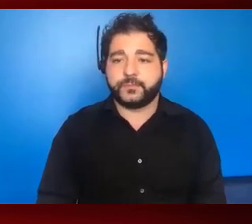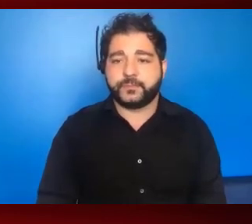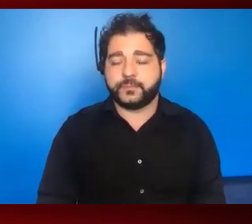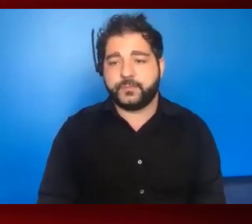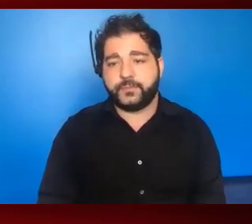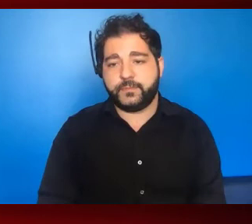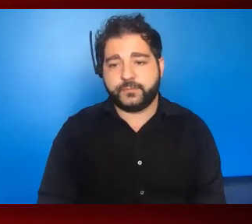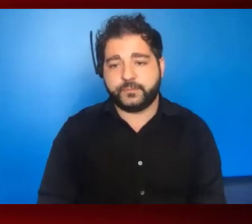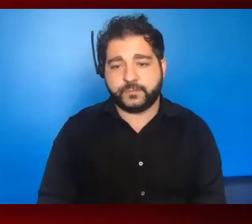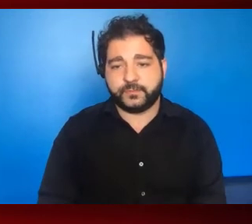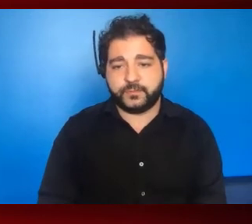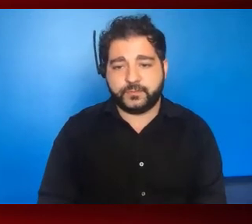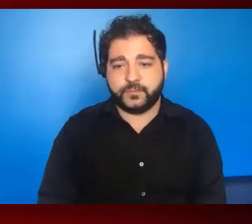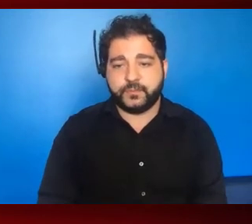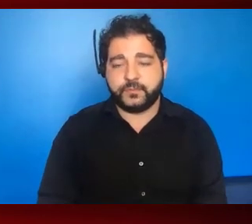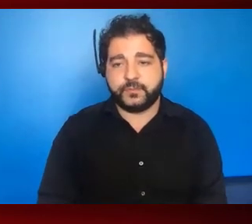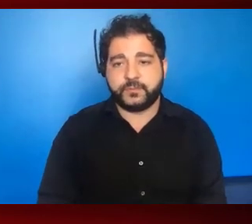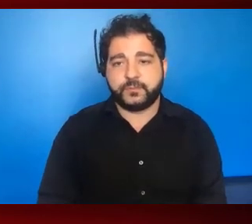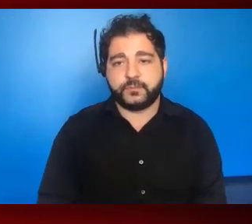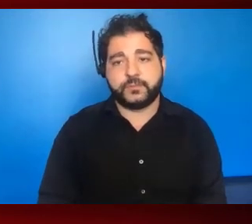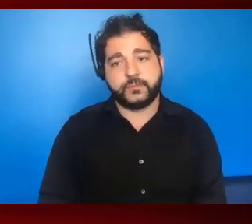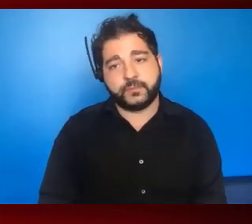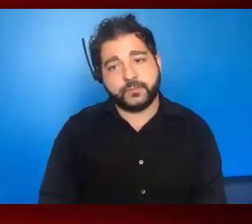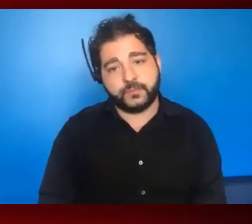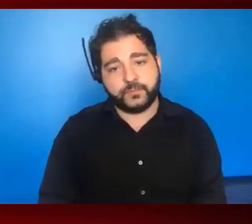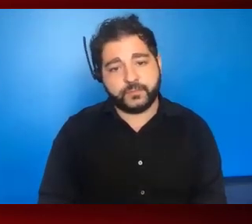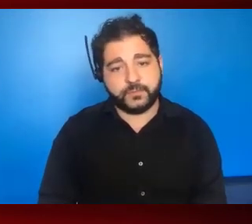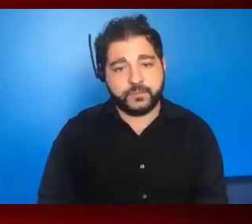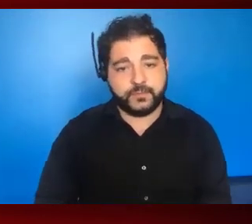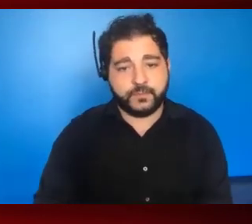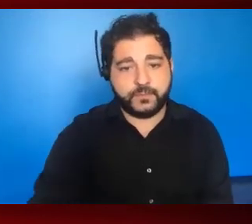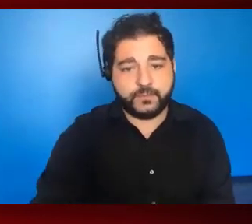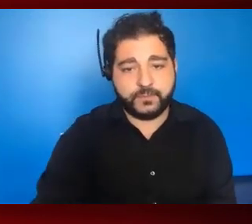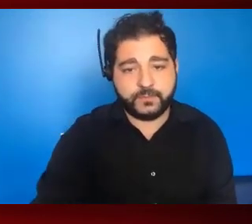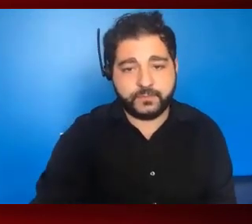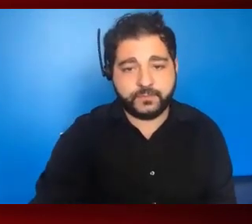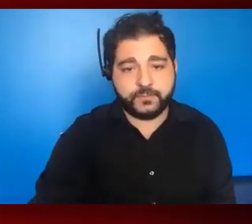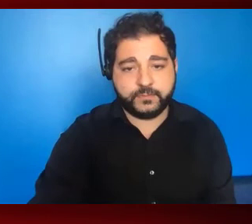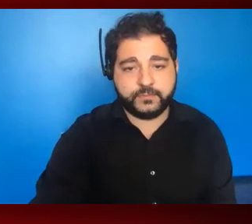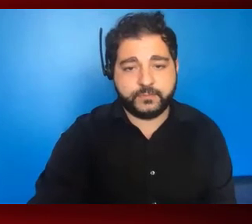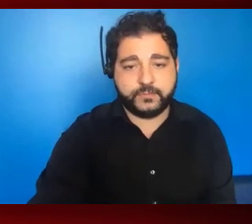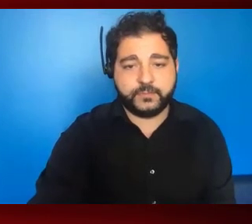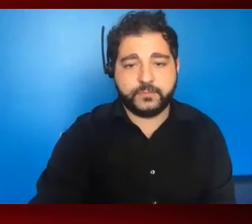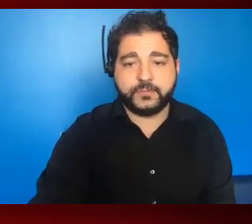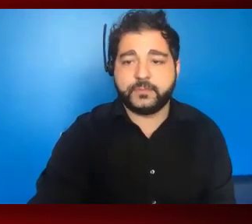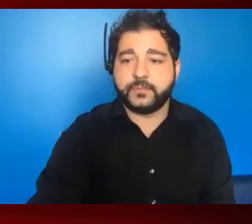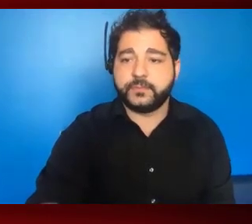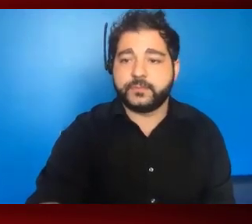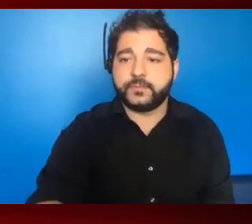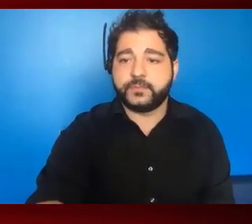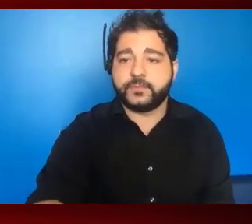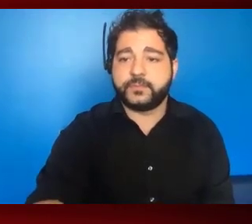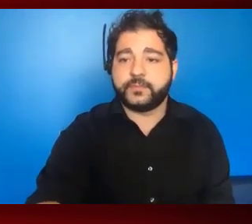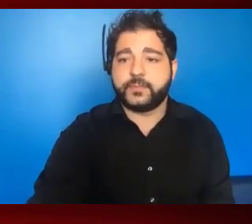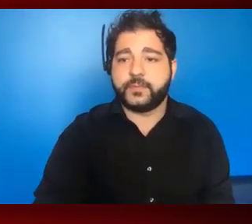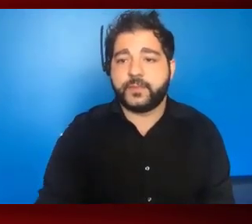last line, you know, remember, you know, we voted for you. They work for us. And it's important to remind them of that, that, you know, they're there to do a